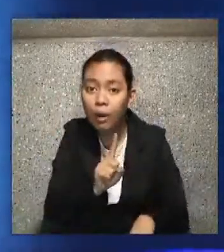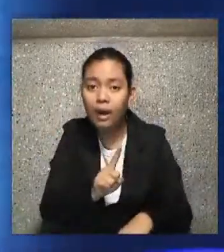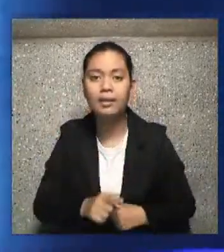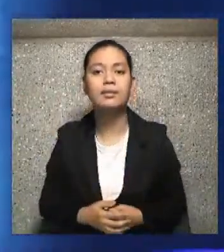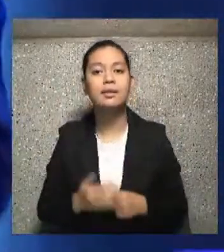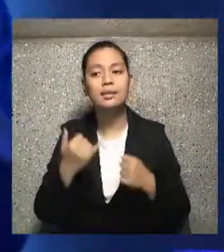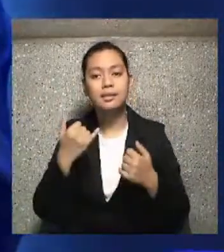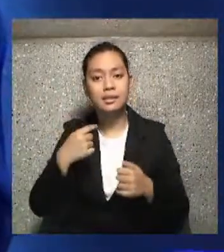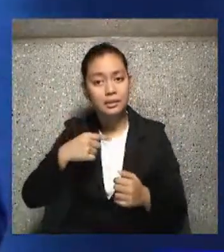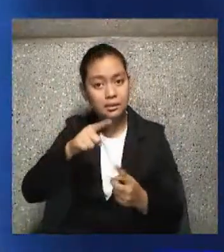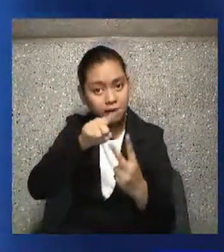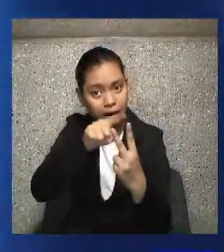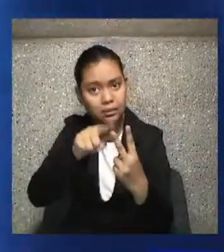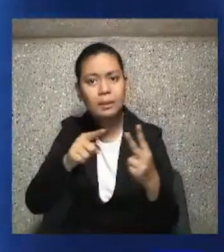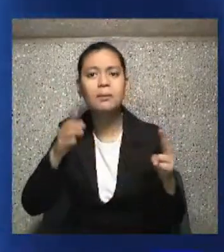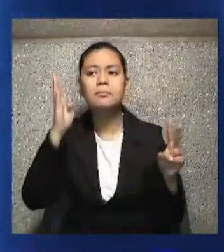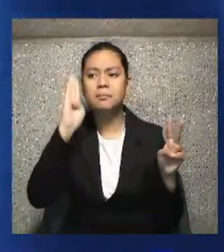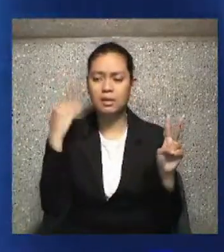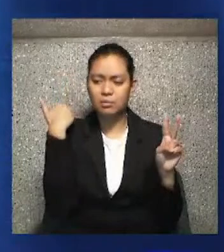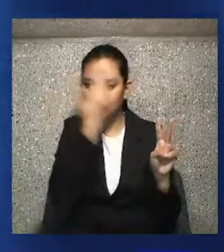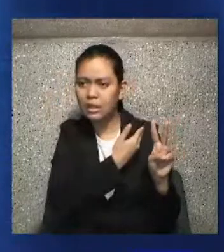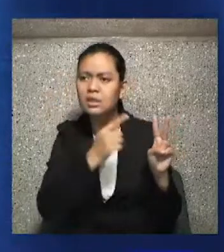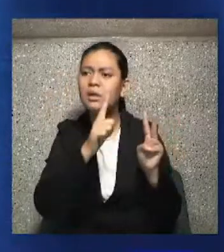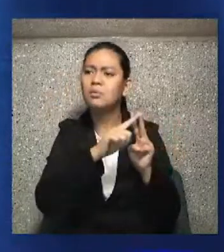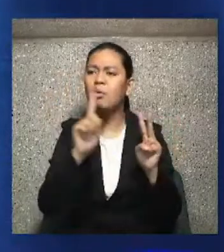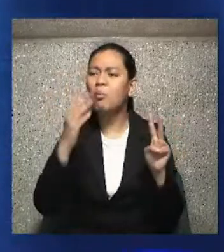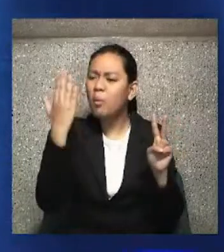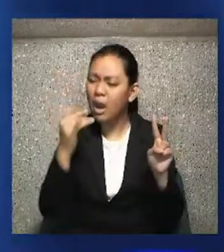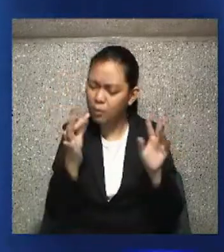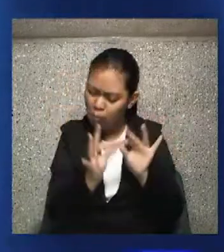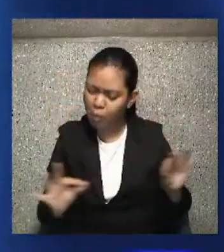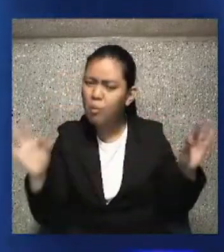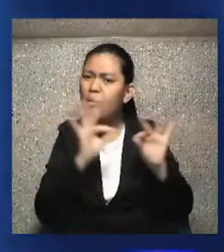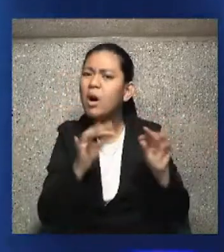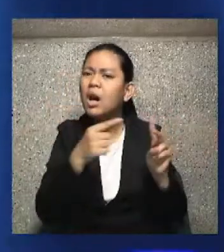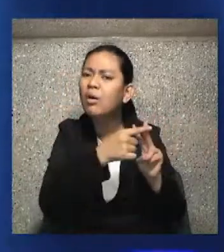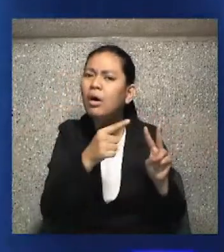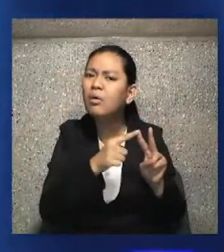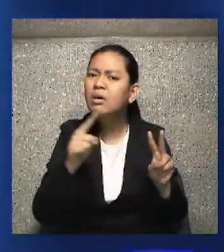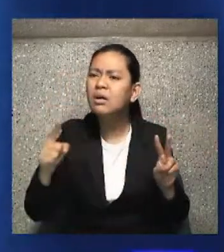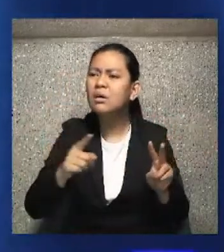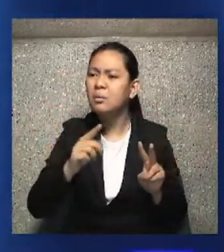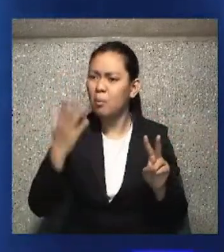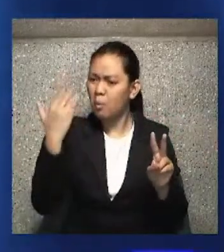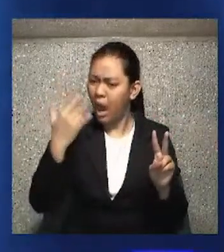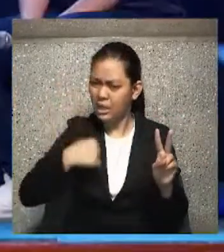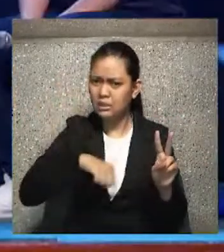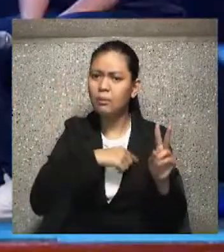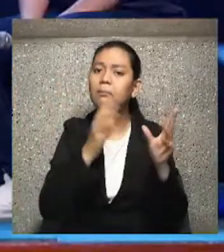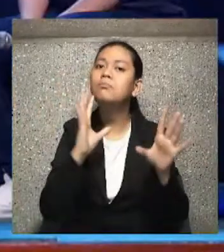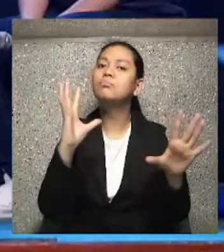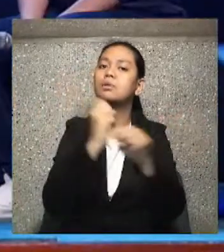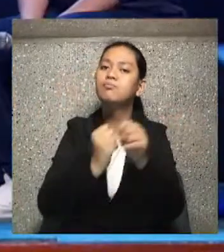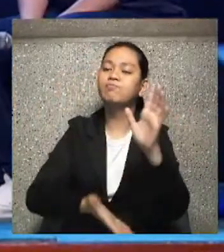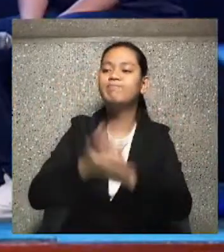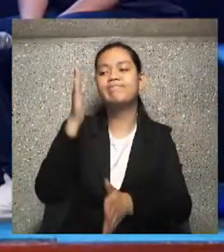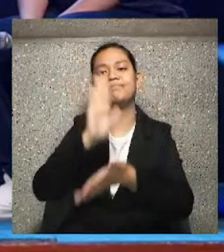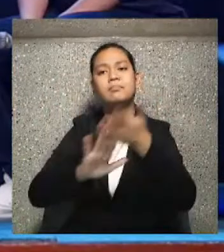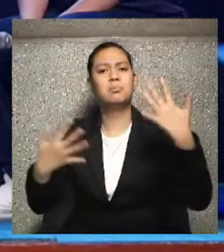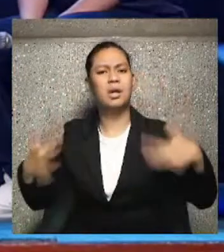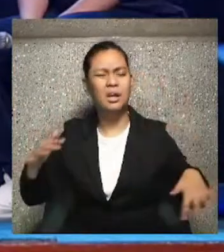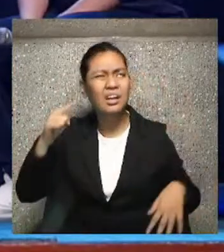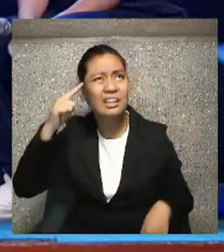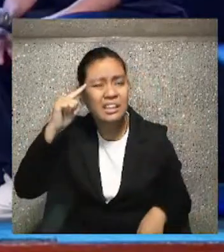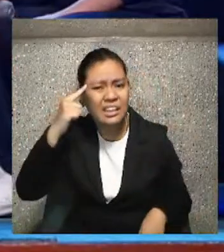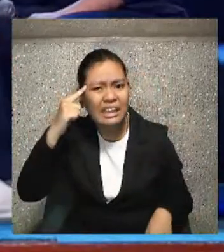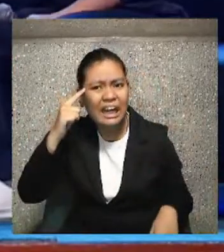So the word now is very important. Why? Because five seconds ago is gone. You don't know what's going to happen five seconds from